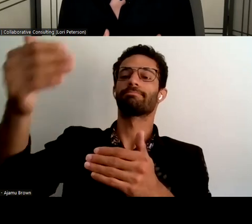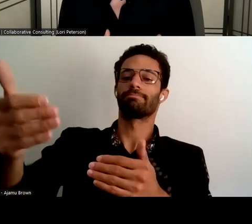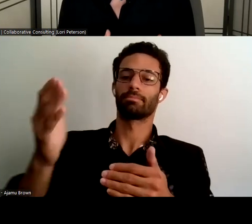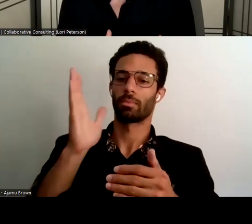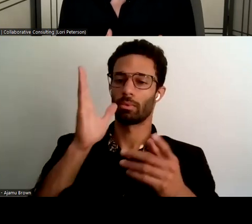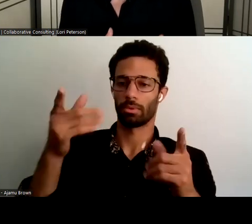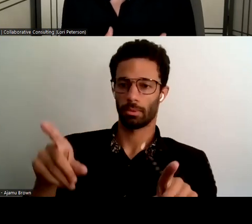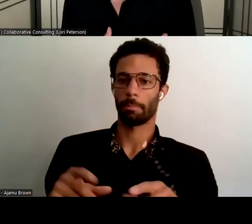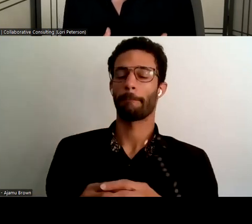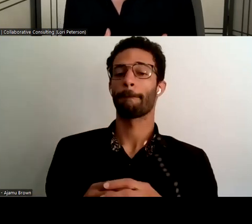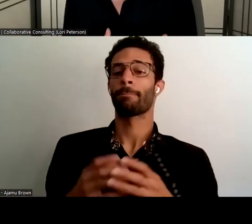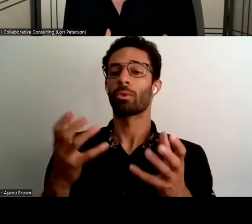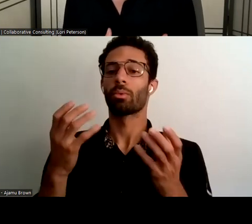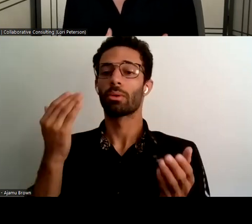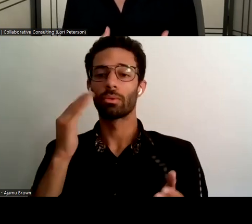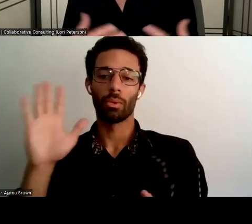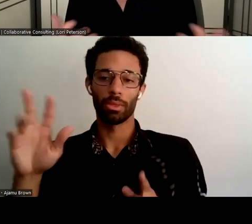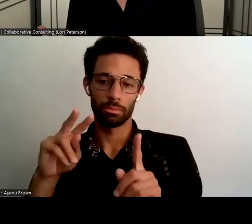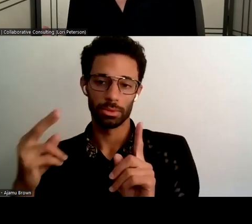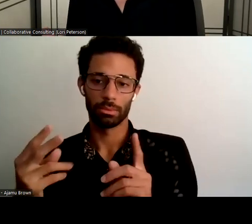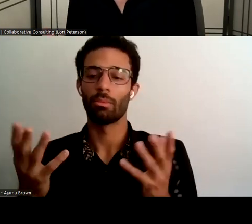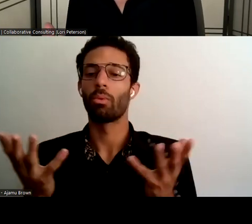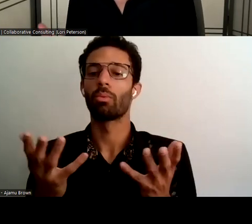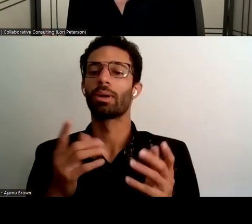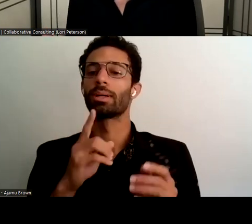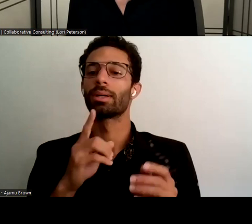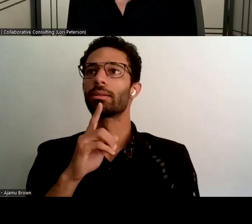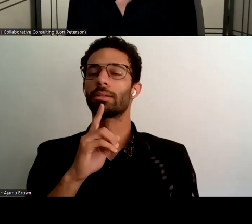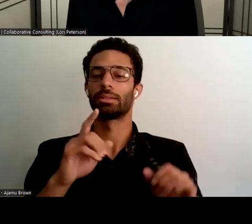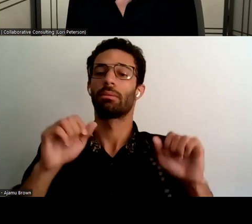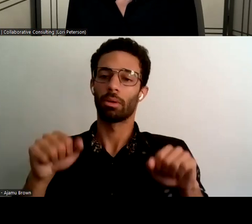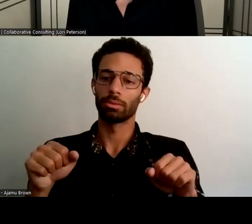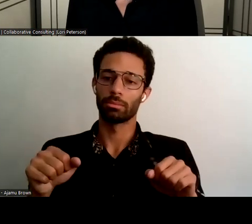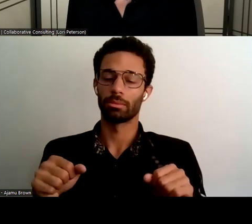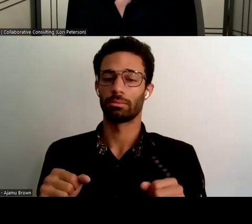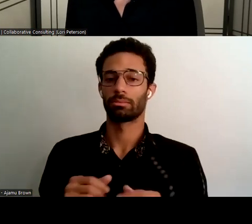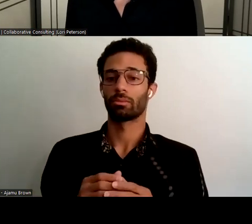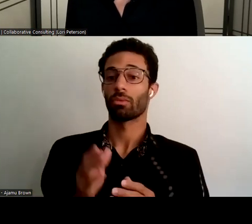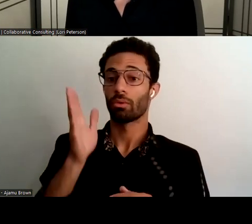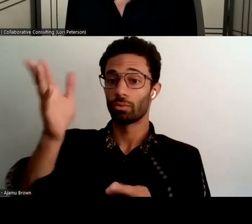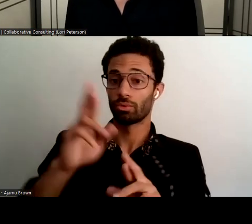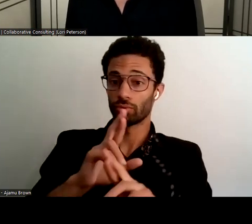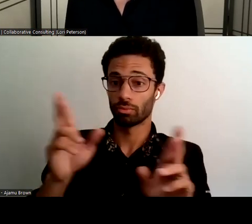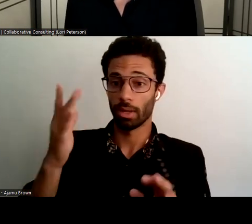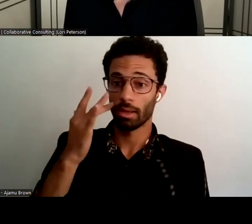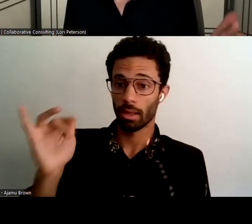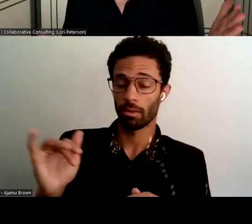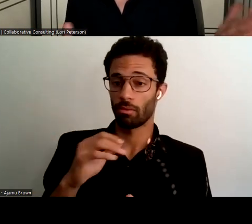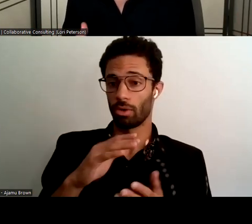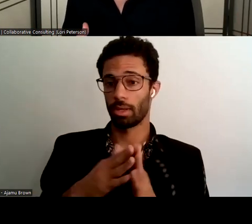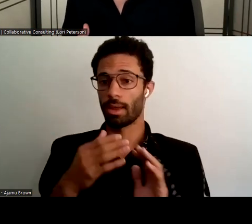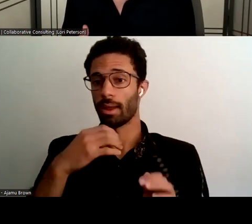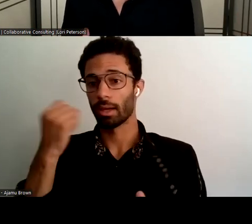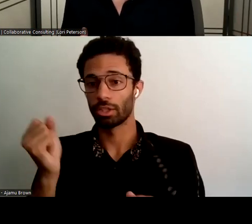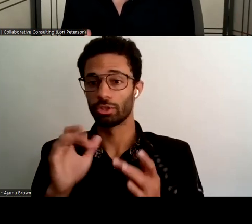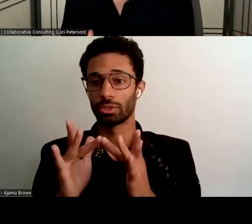their perspective on what's possible what would a future ready california aging network look like what